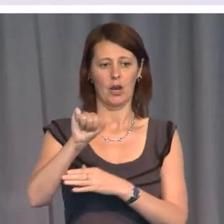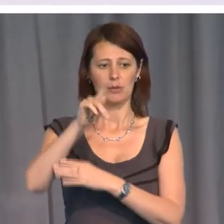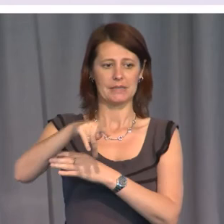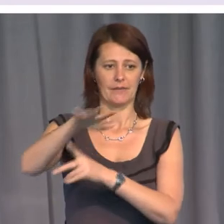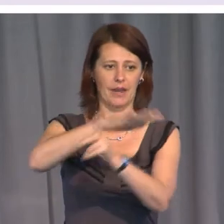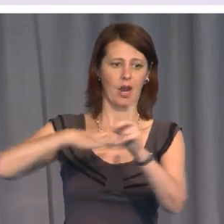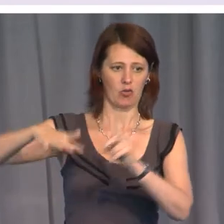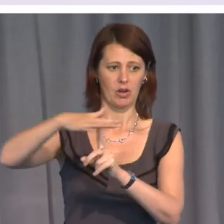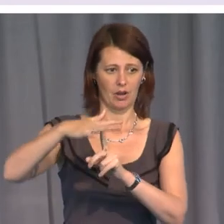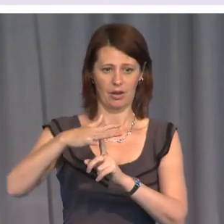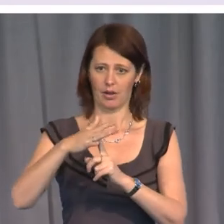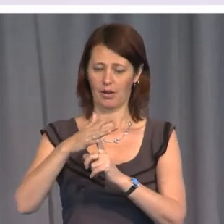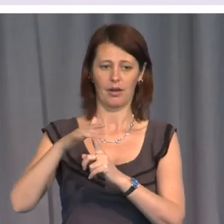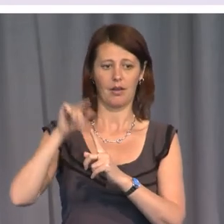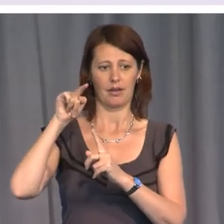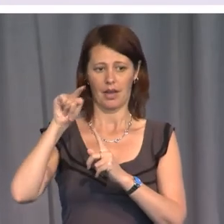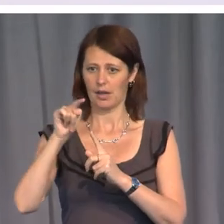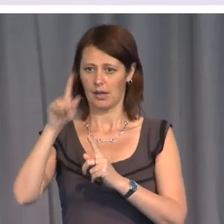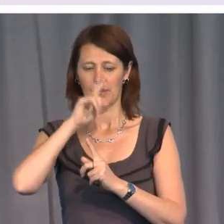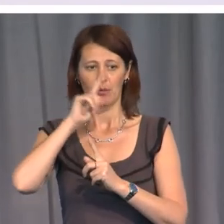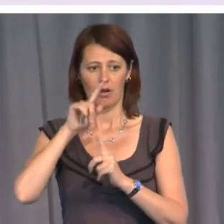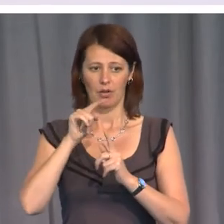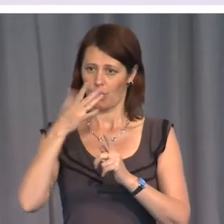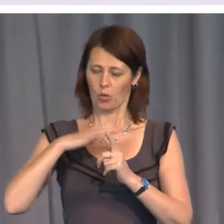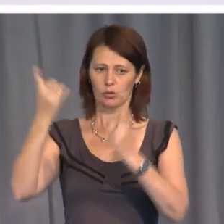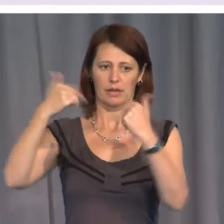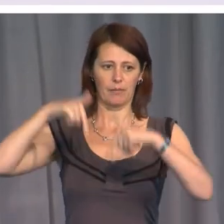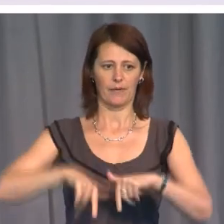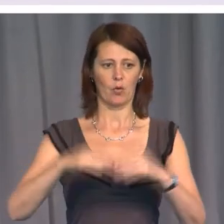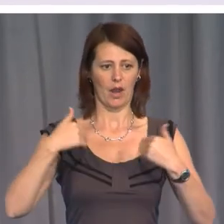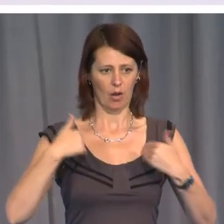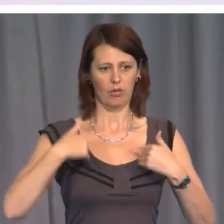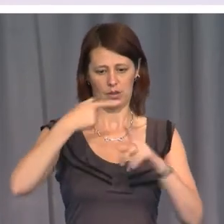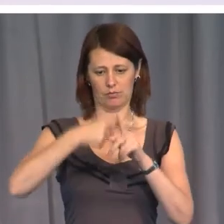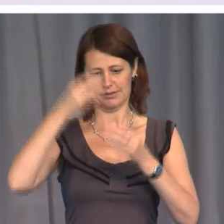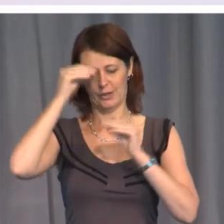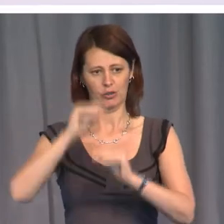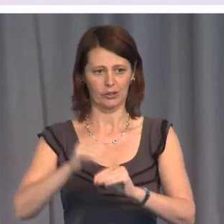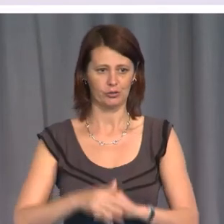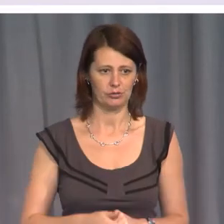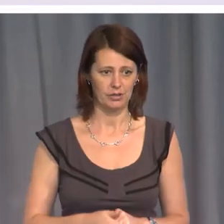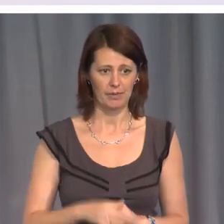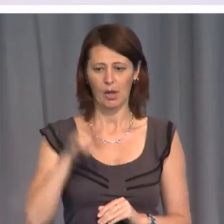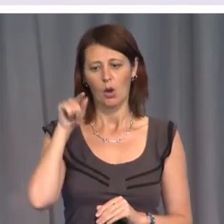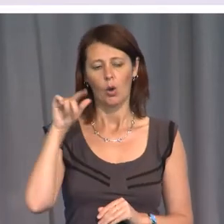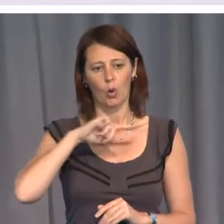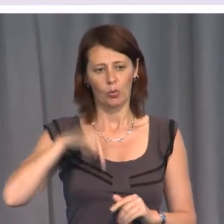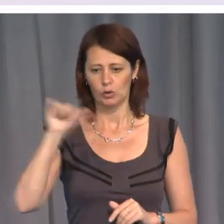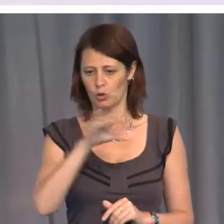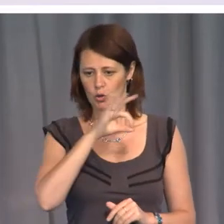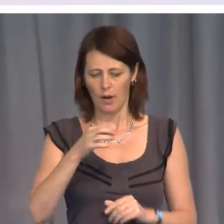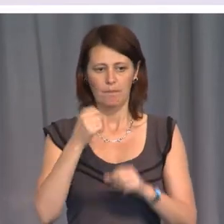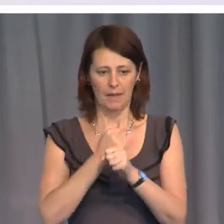region, envied for our education and health institutions. We should not make these available to war